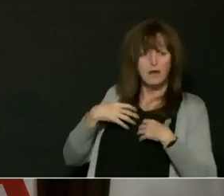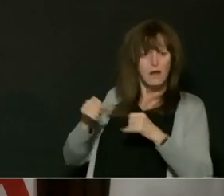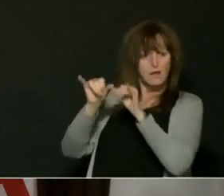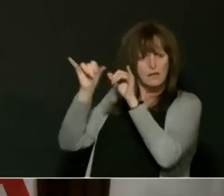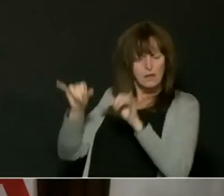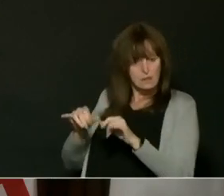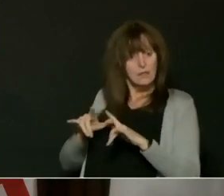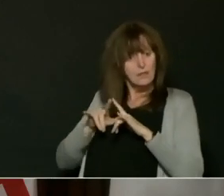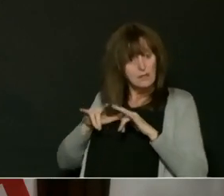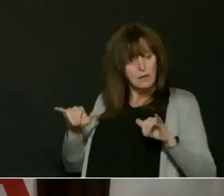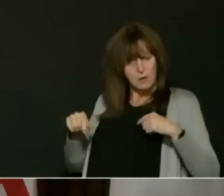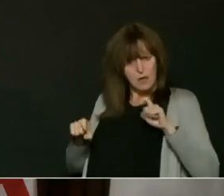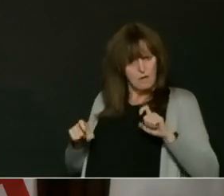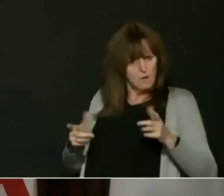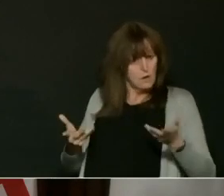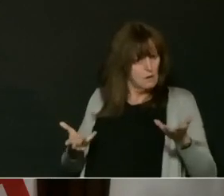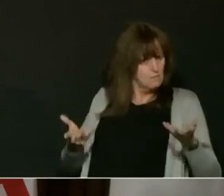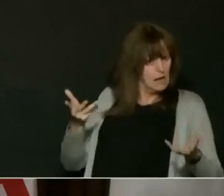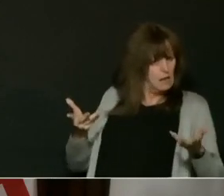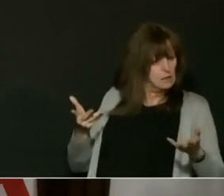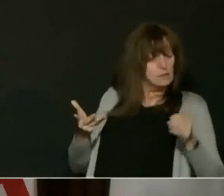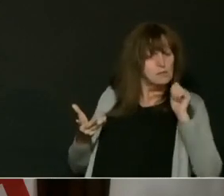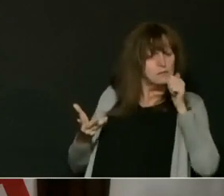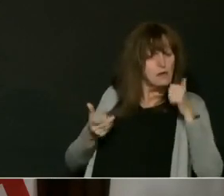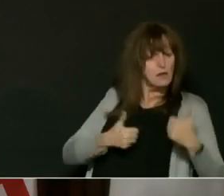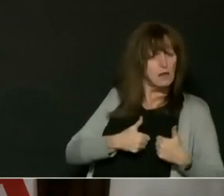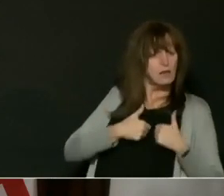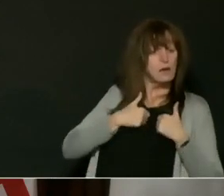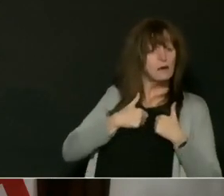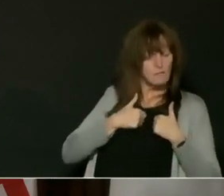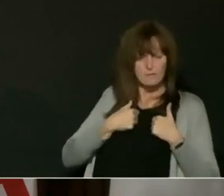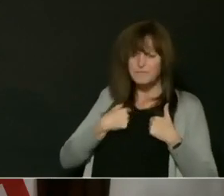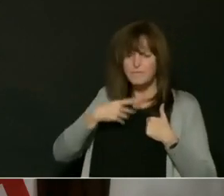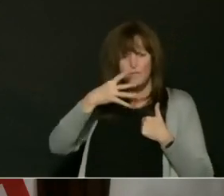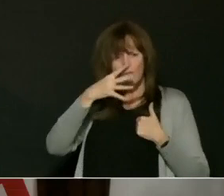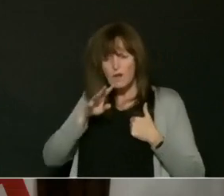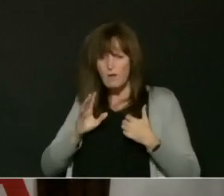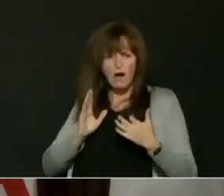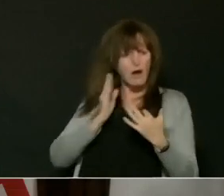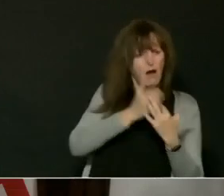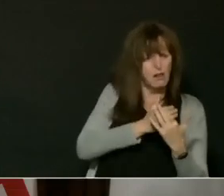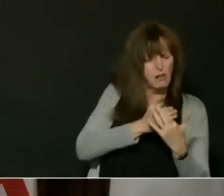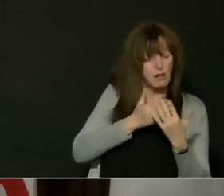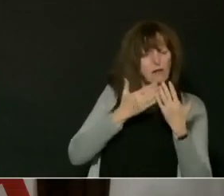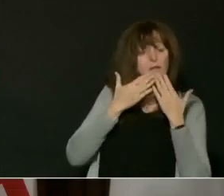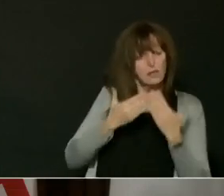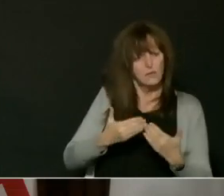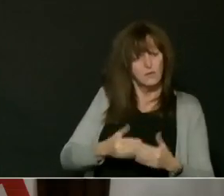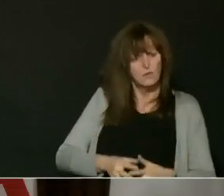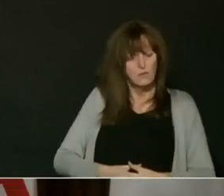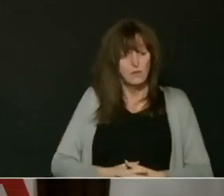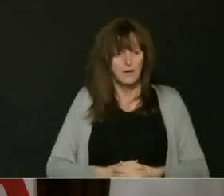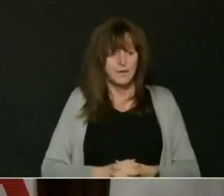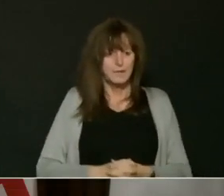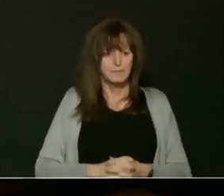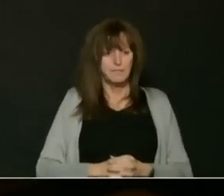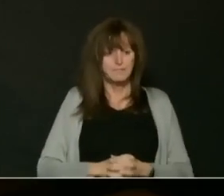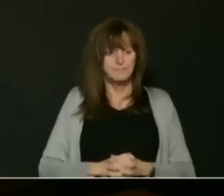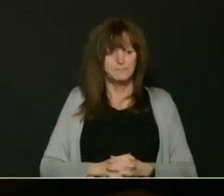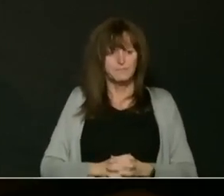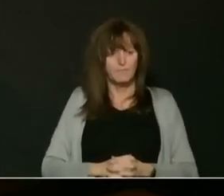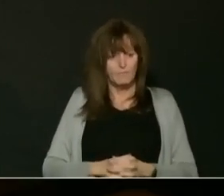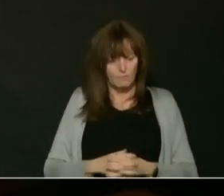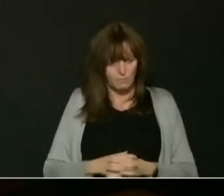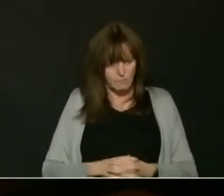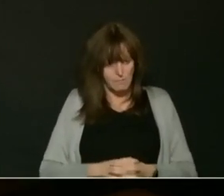every person's daily lives. Thank you. Merci. I'll go to the phone lines for questions. Just a reminder, it's one question, one